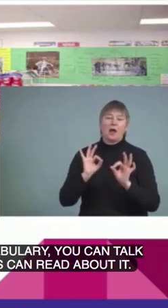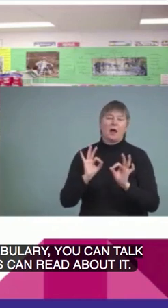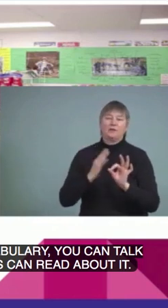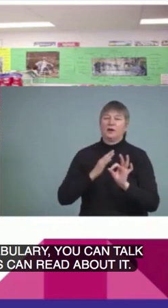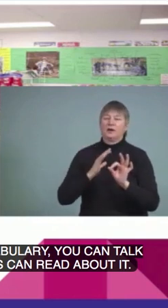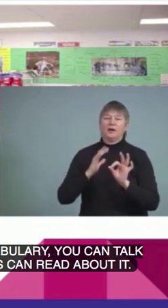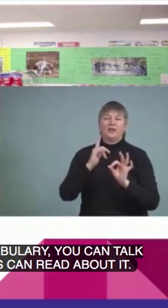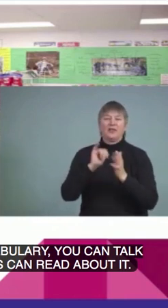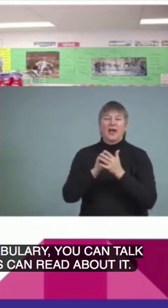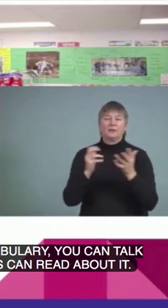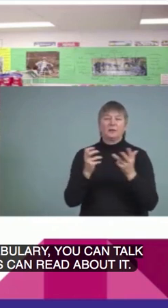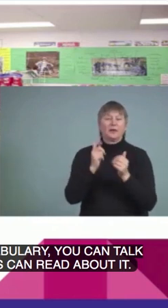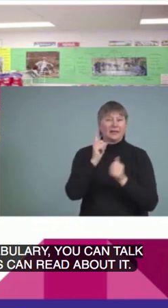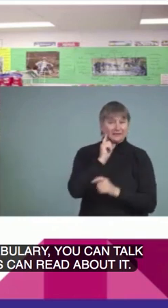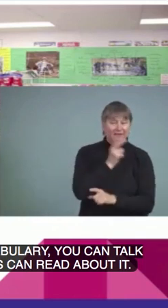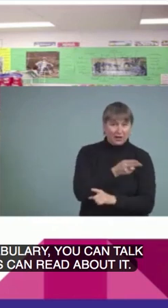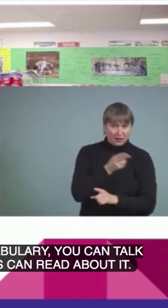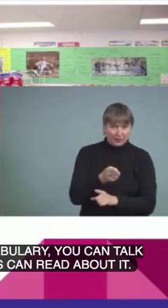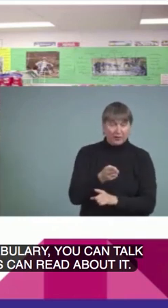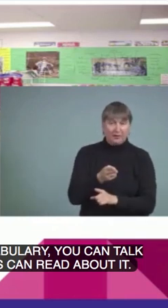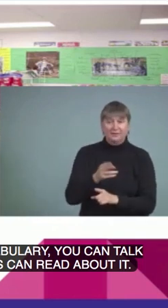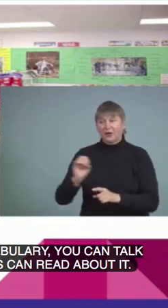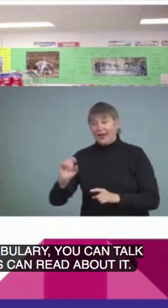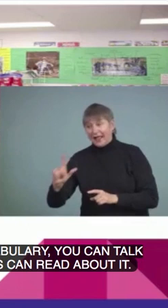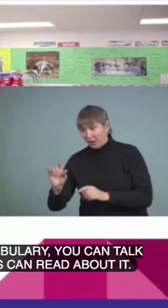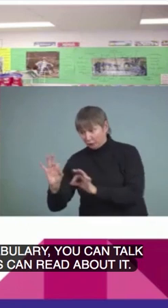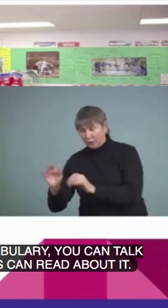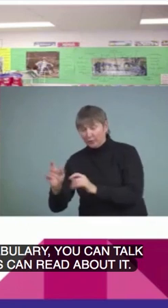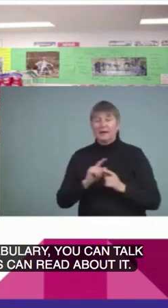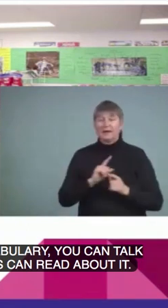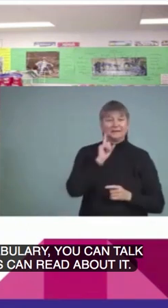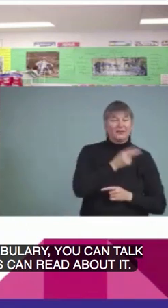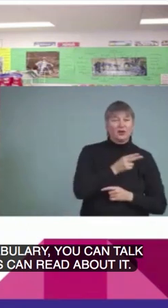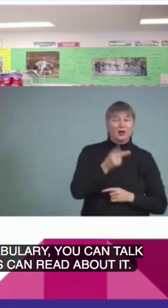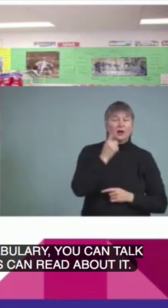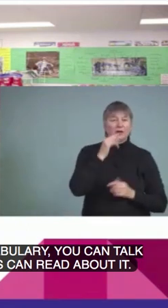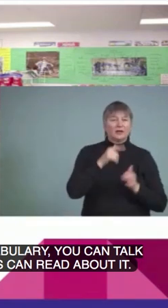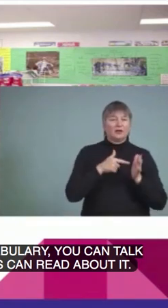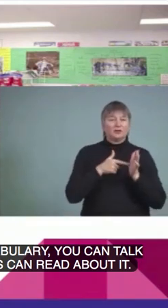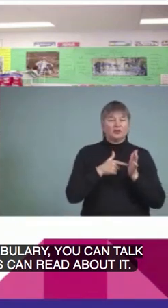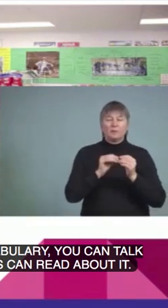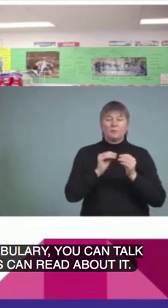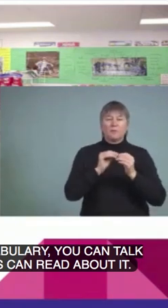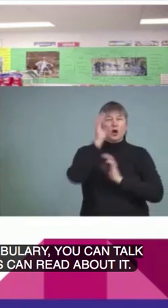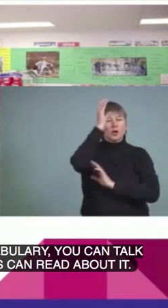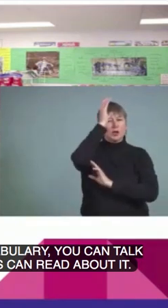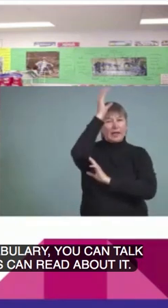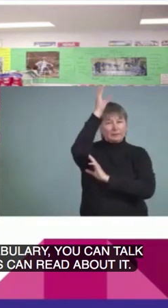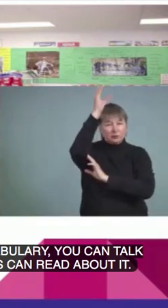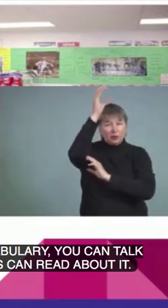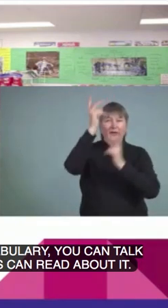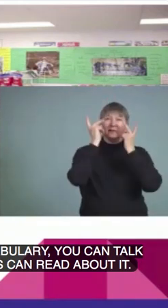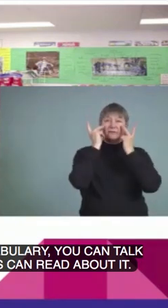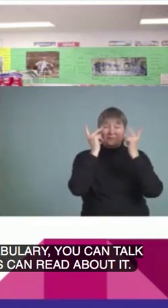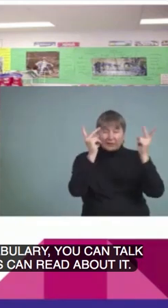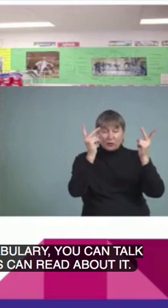who are deaf and hard of hearing as well, in that it gives a great conceptual picture, right? So,